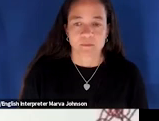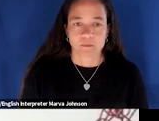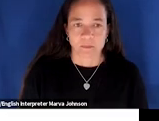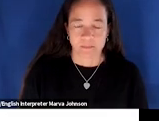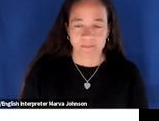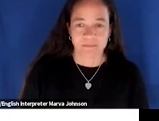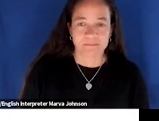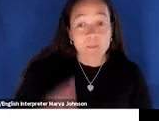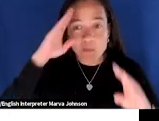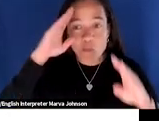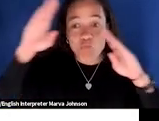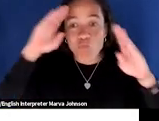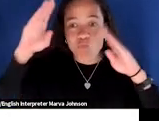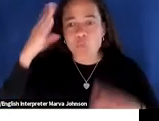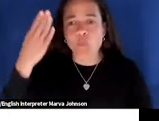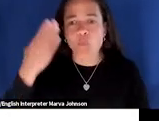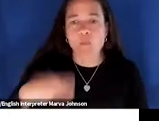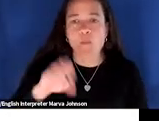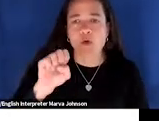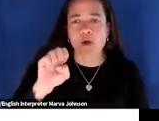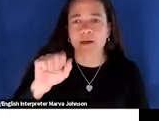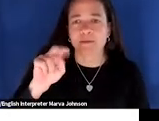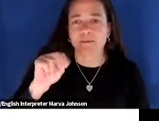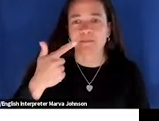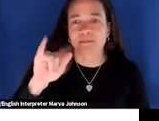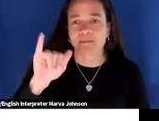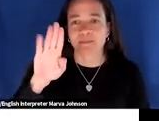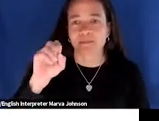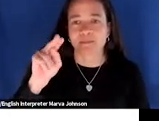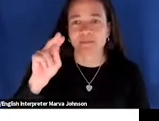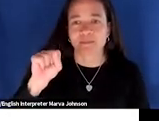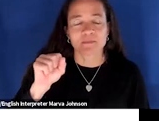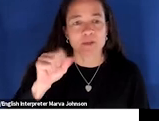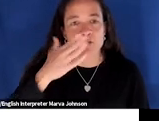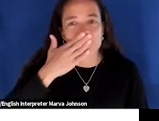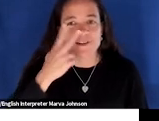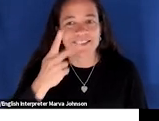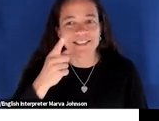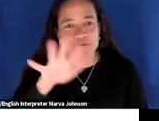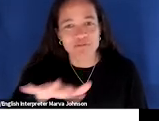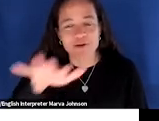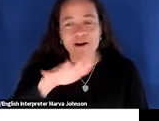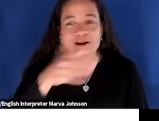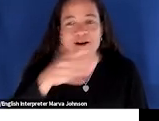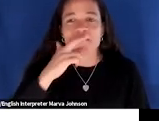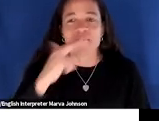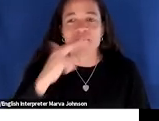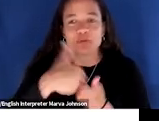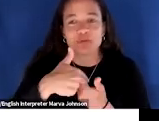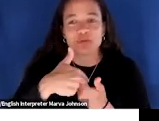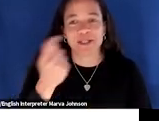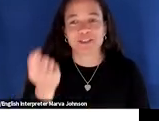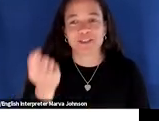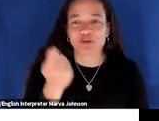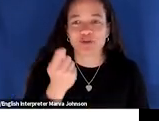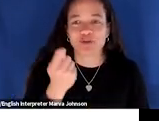hey everybody it's sean gibbons from the communications network nice to see you all thank you for joining us on a tuesday in may uh we're gonna